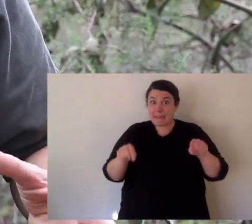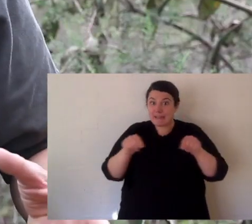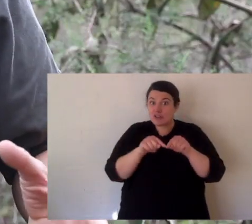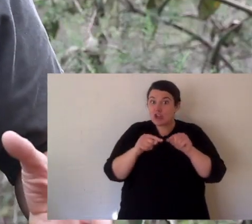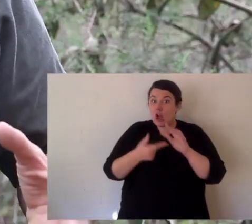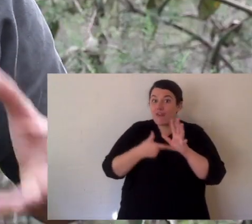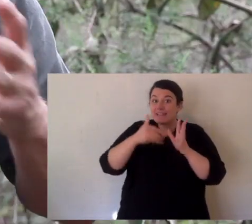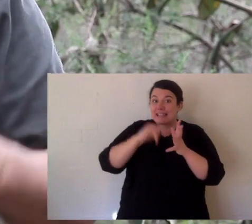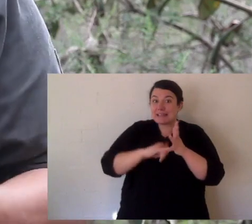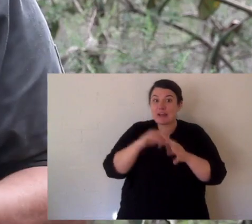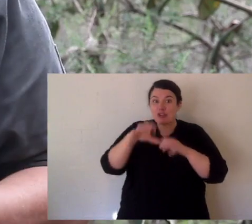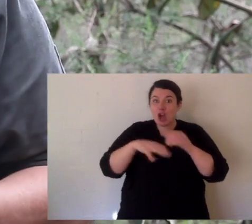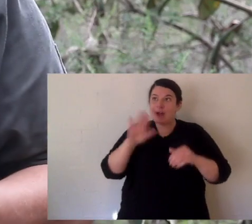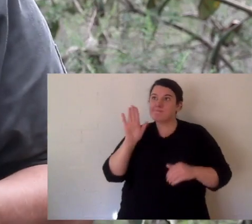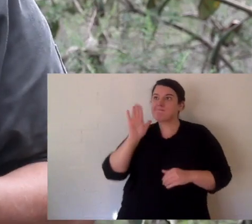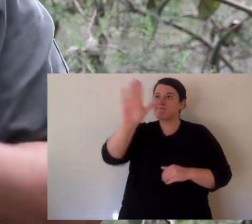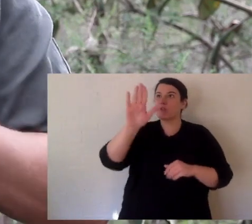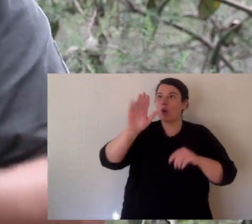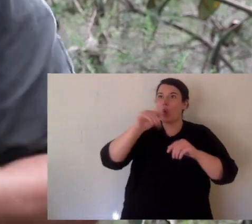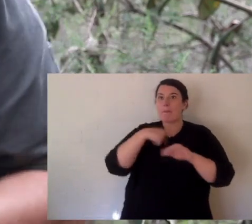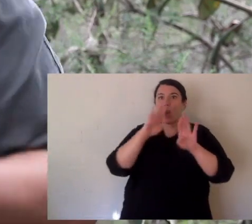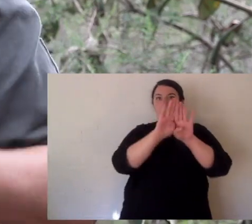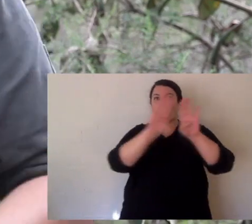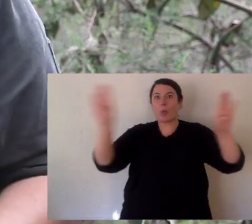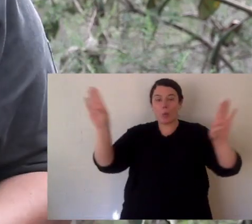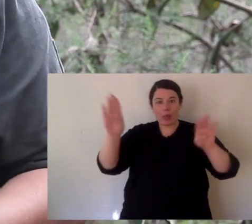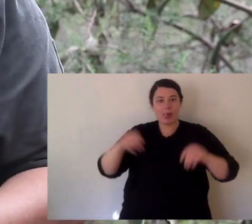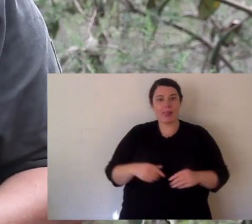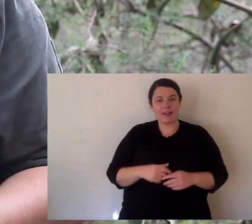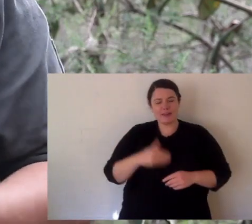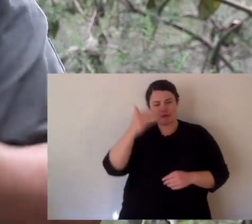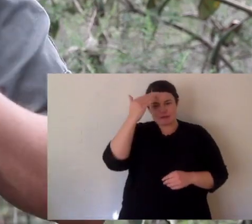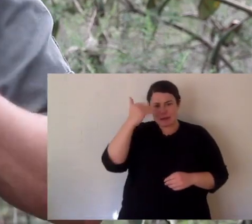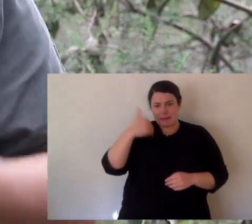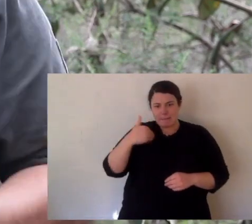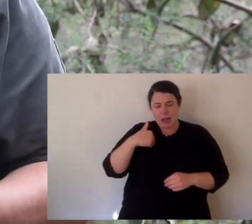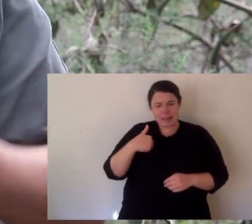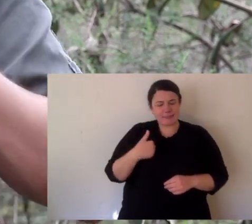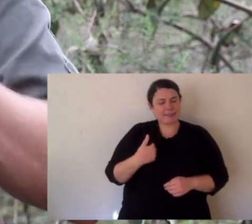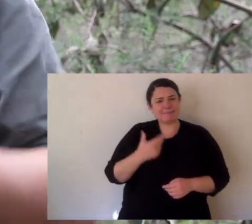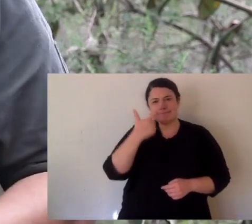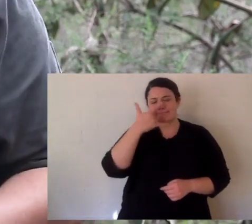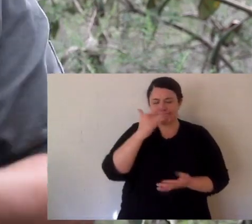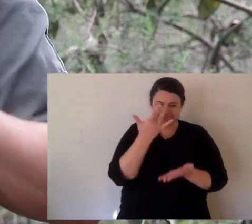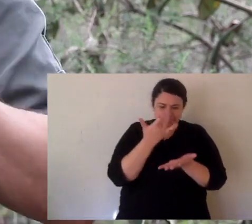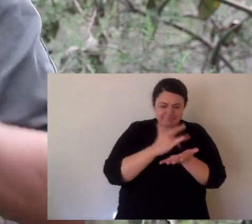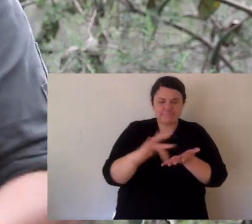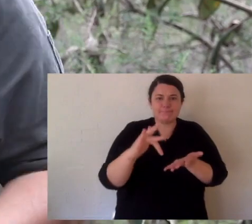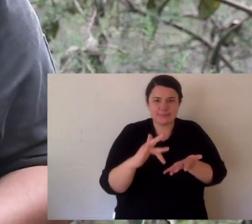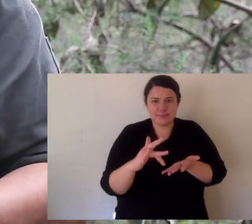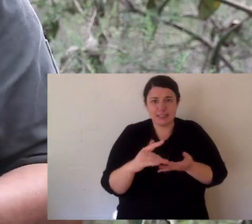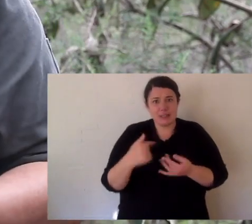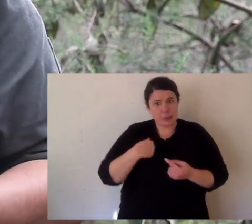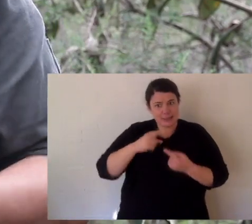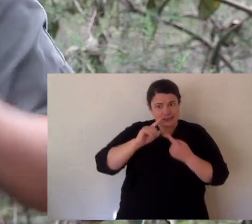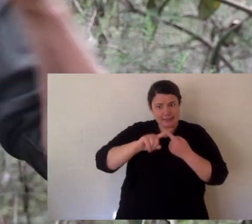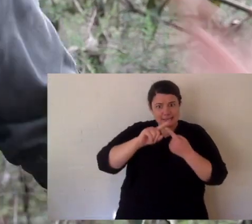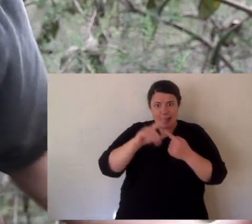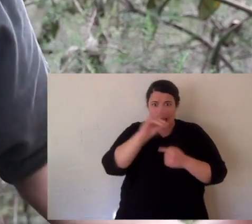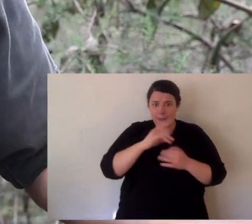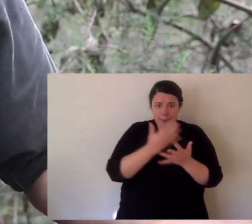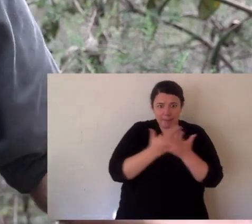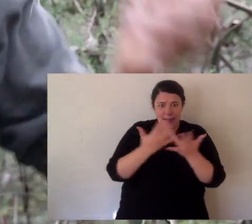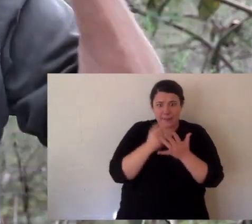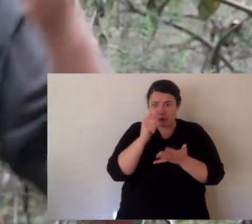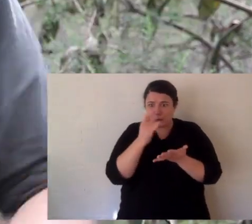of things. Now first of all when I was a little boy I had a picture of a thylacine on my wall and I